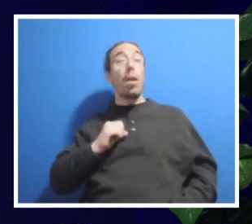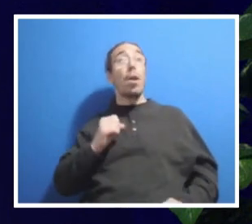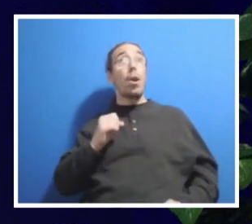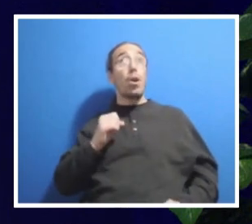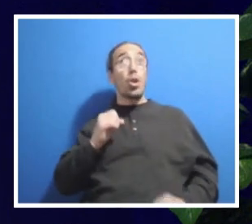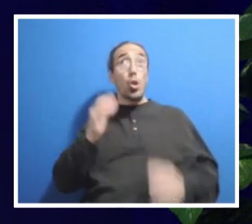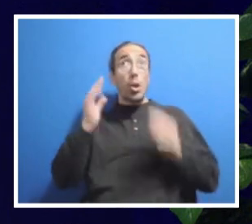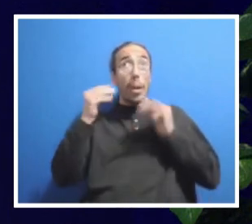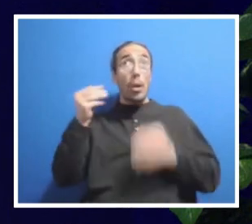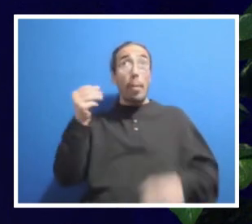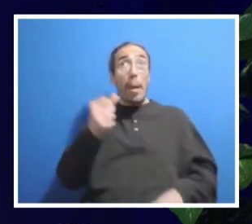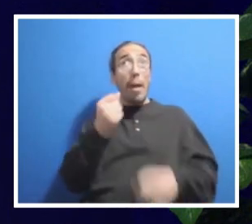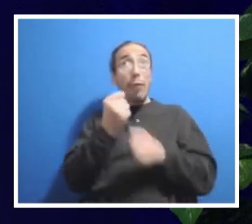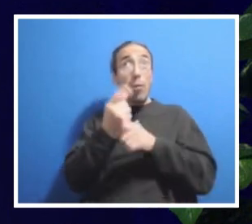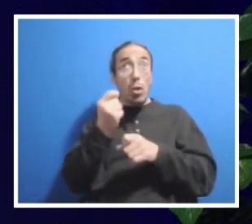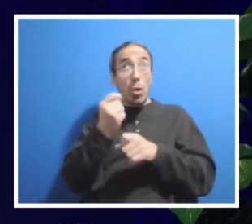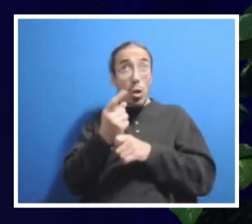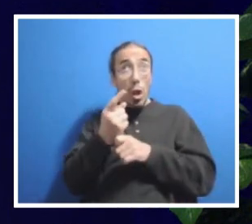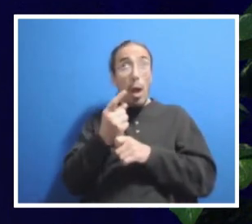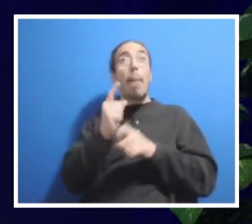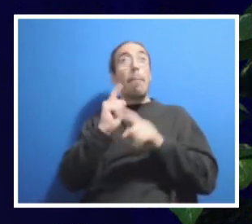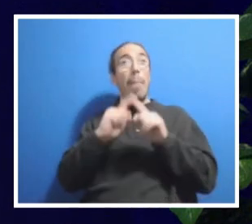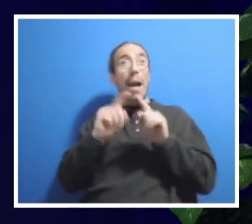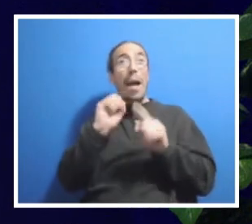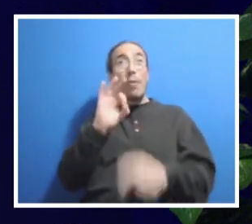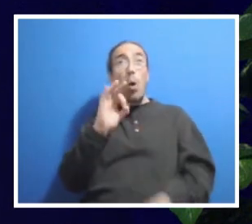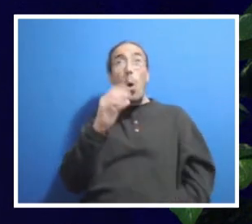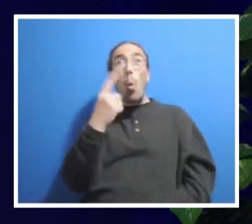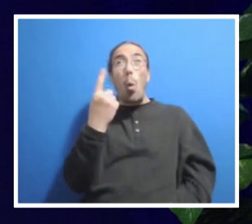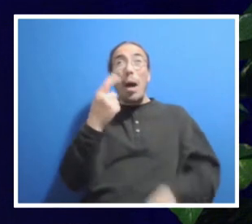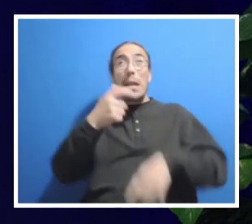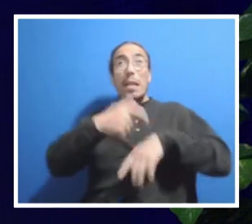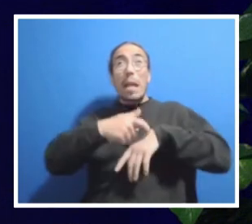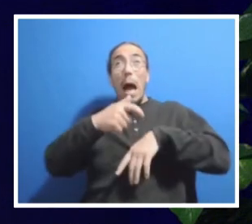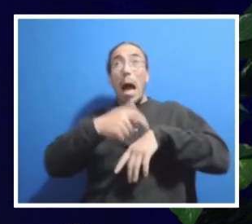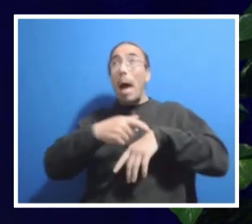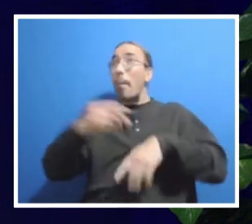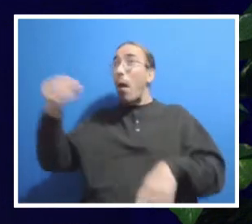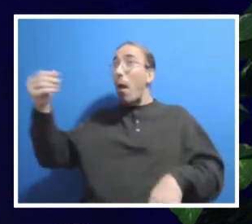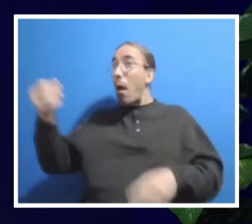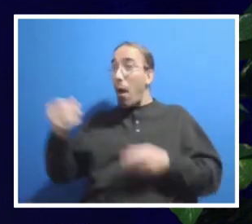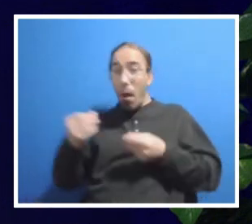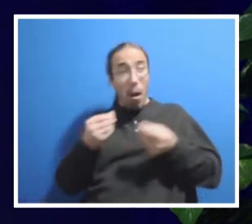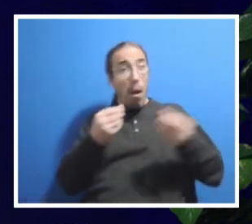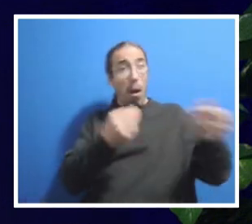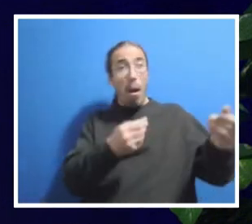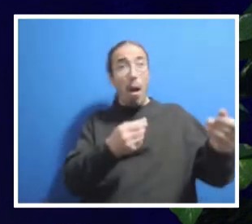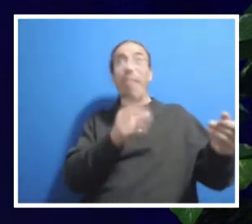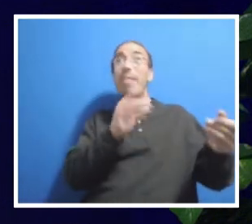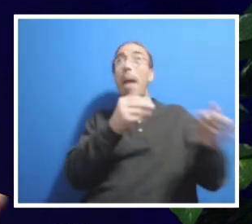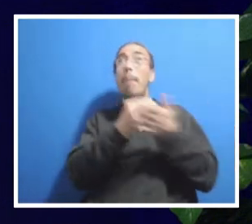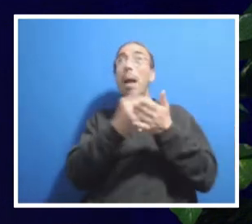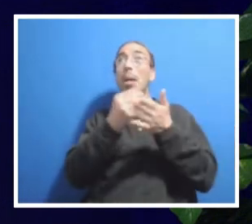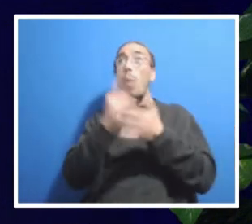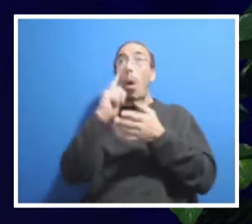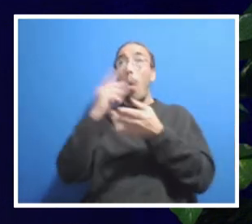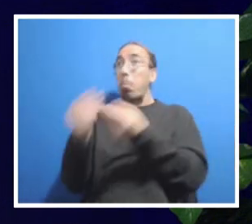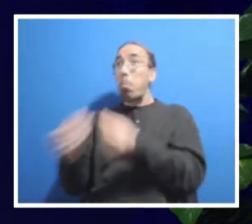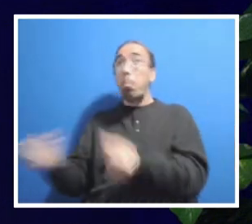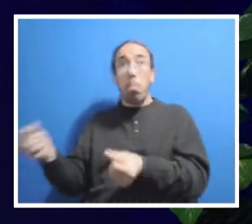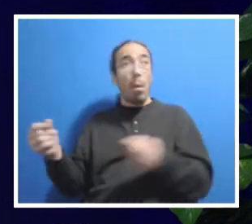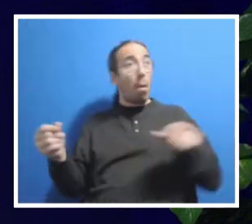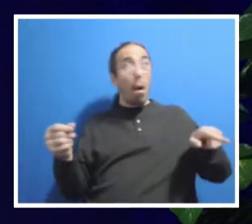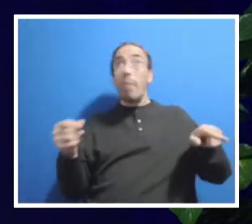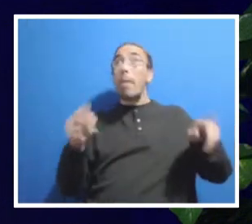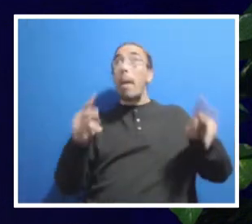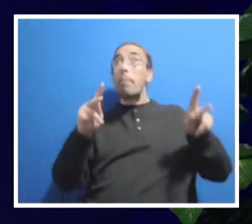If you're only paying them out of one-time money, money that will go away over time, you can't continue to pay them in